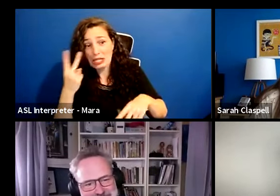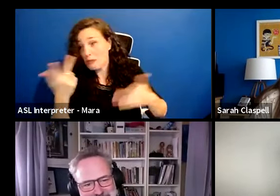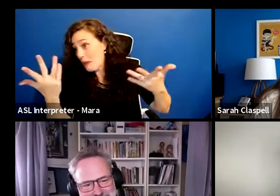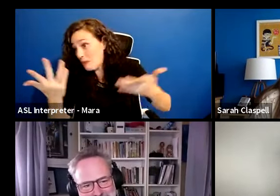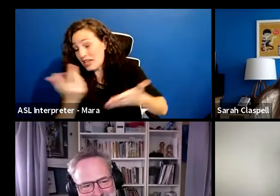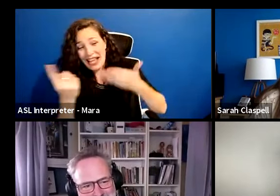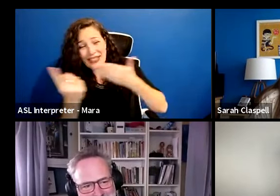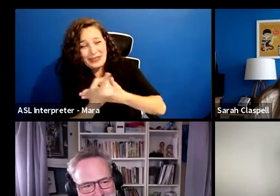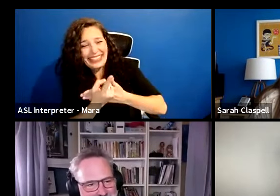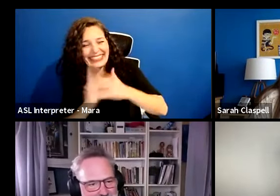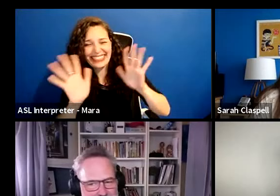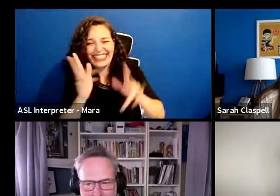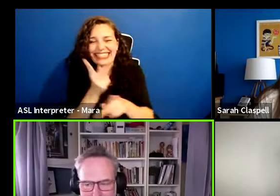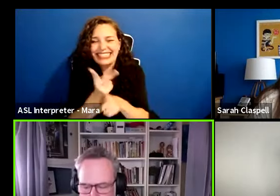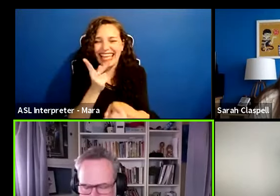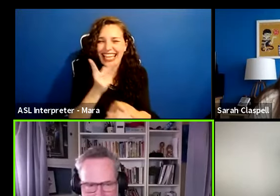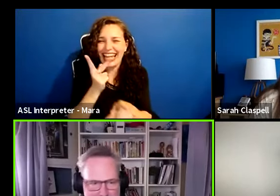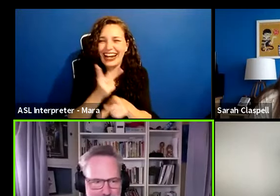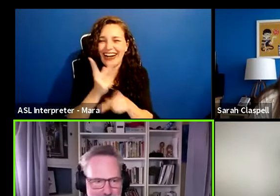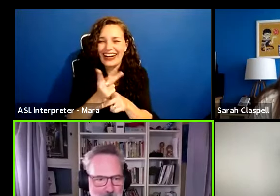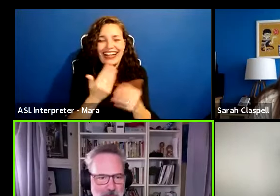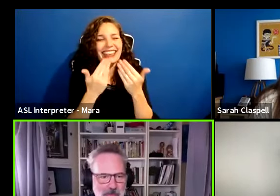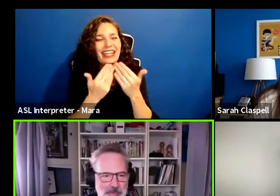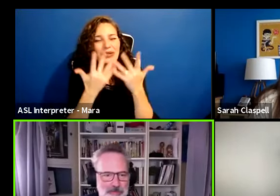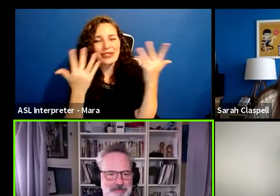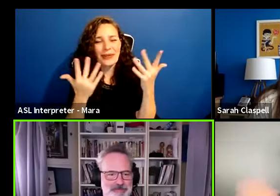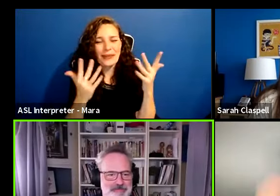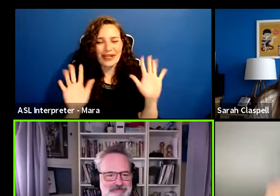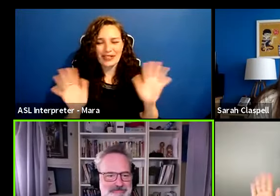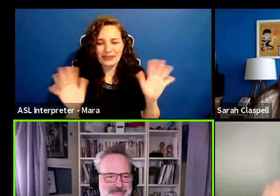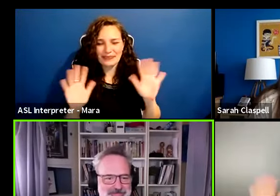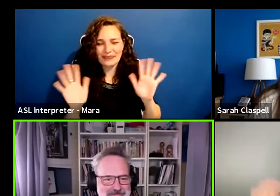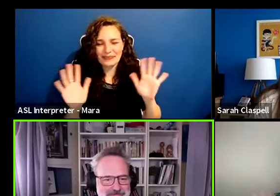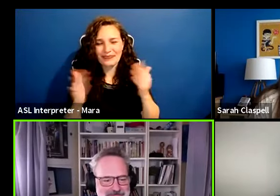week. So take care. Thank you so much. Thank you. Nice. Thank you. you.